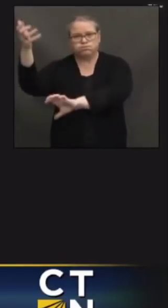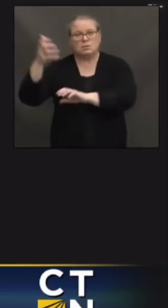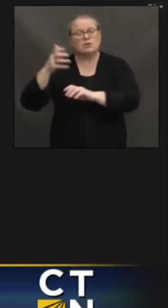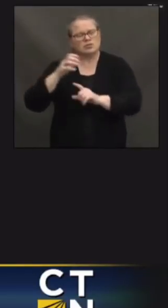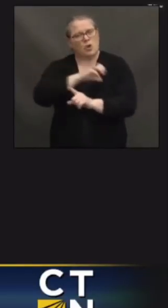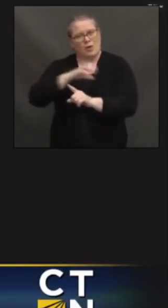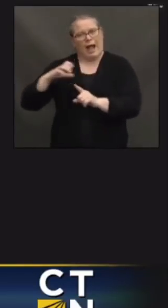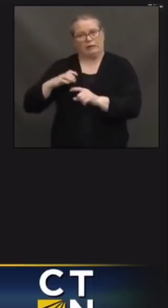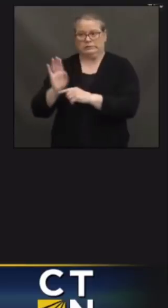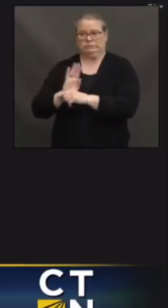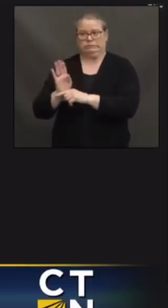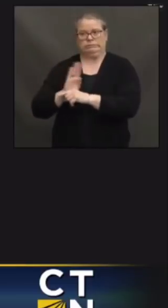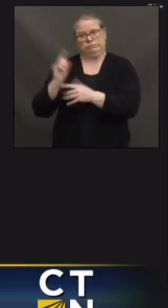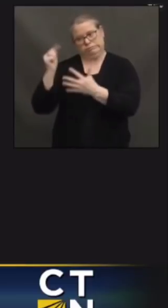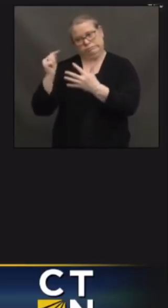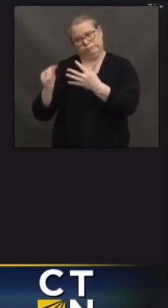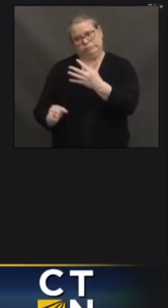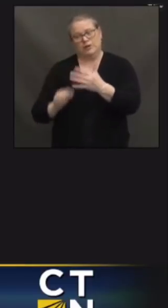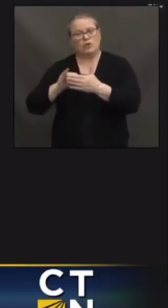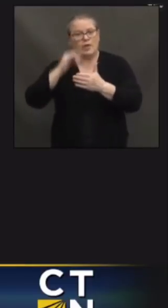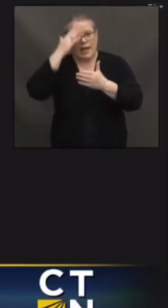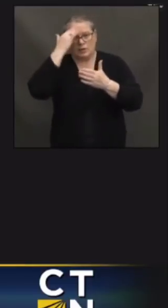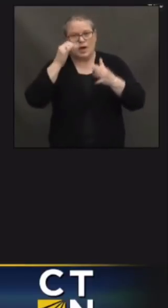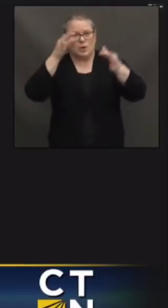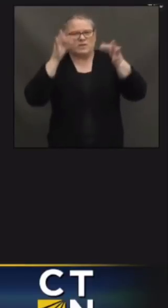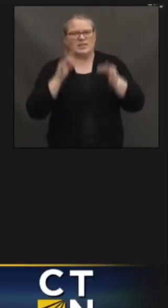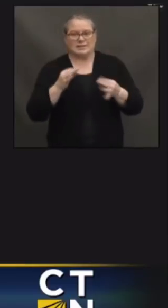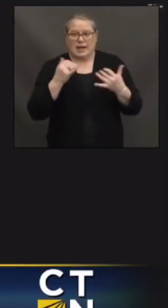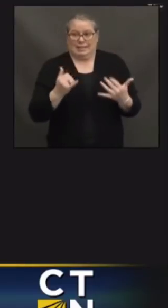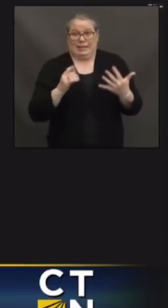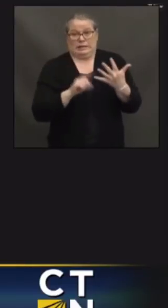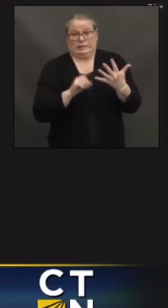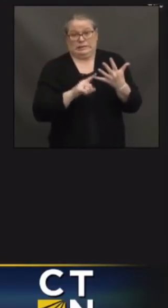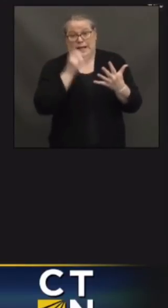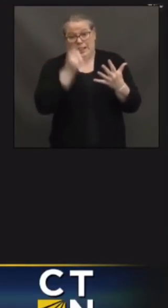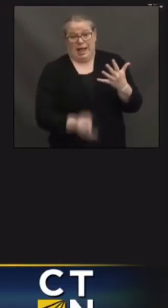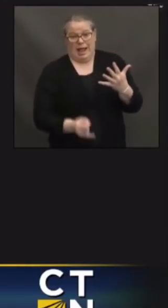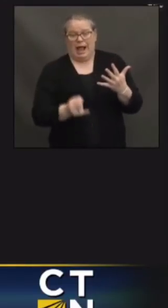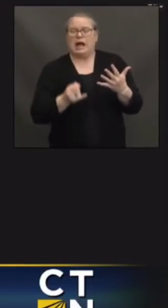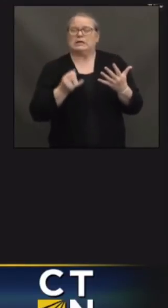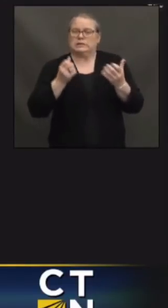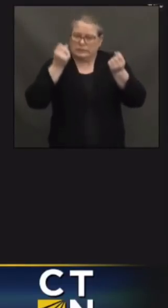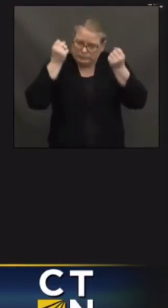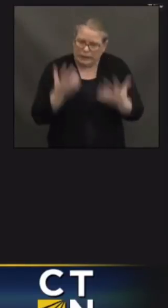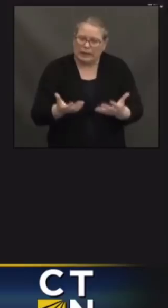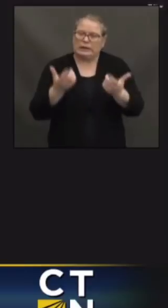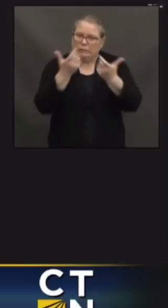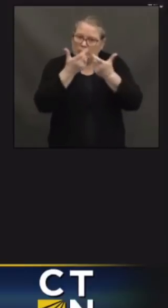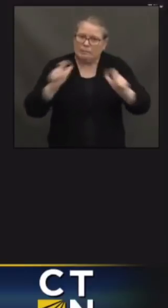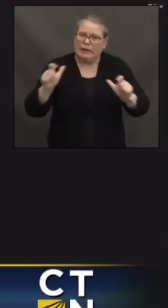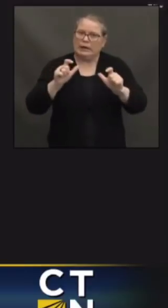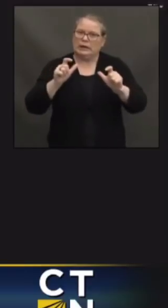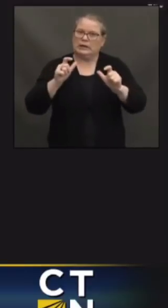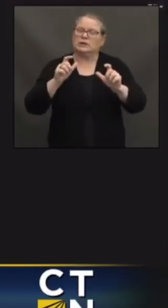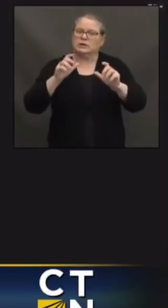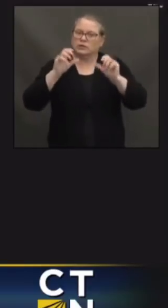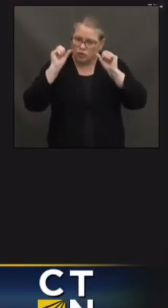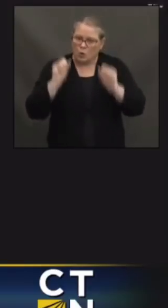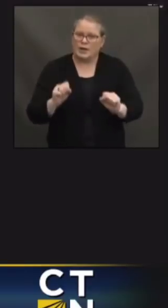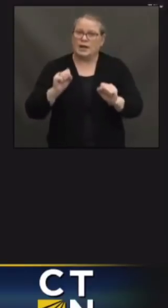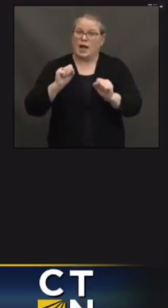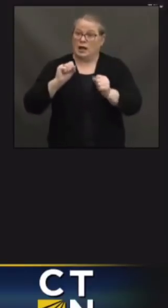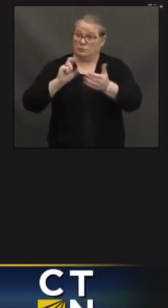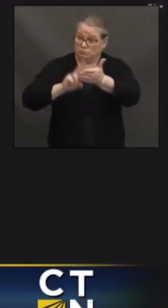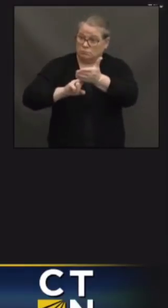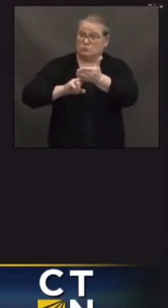decided to go big and bold with this plan so that we can implement it. We can let the states put the money